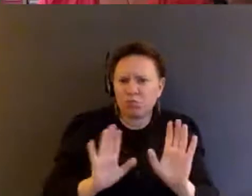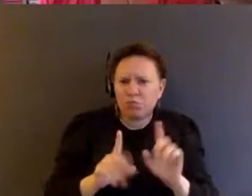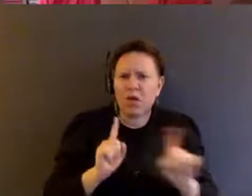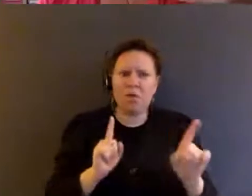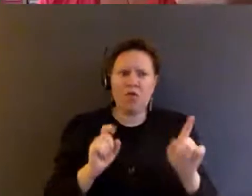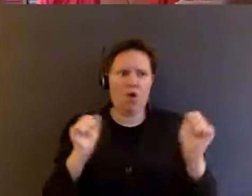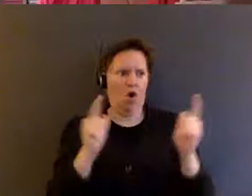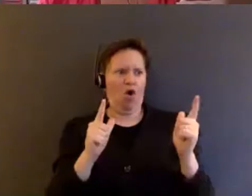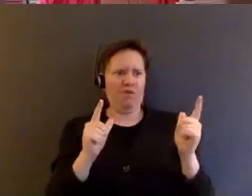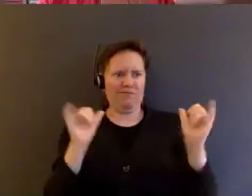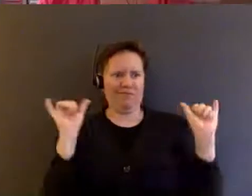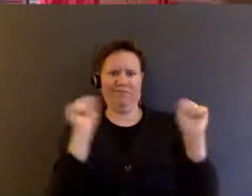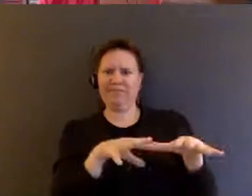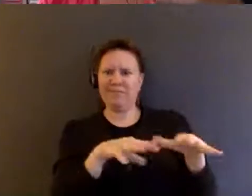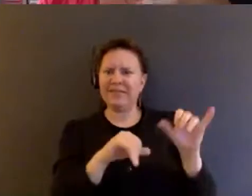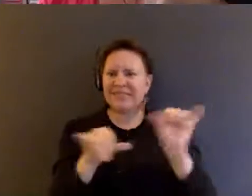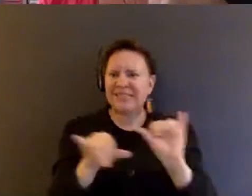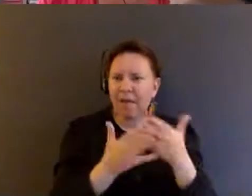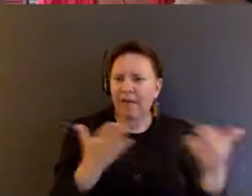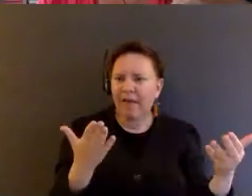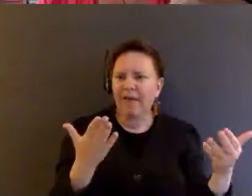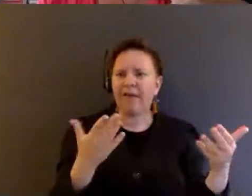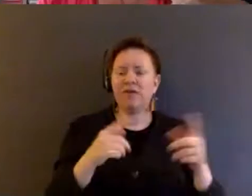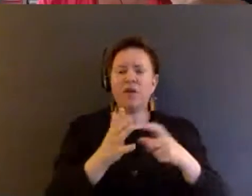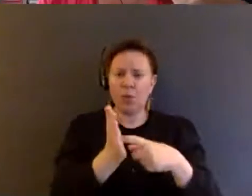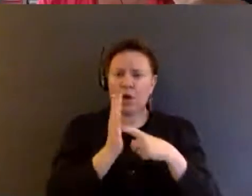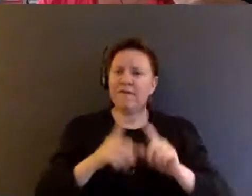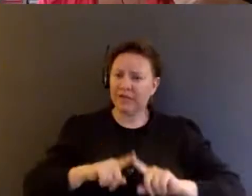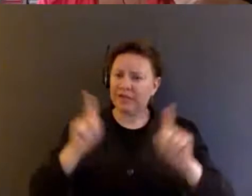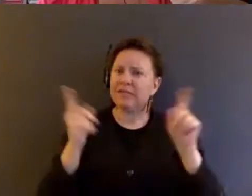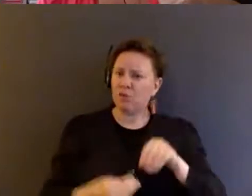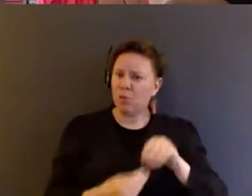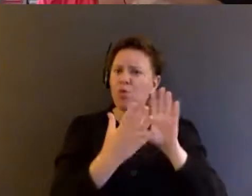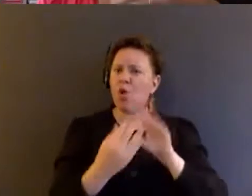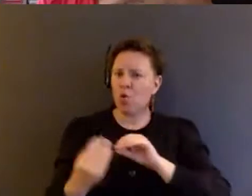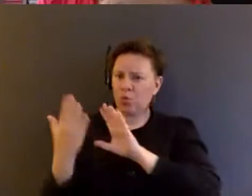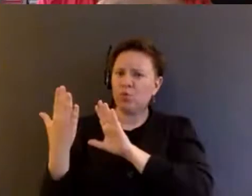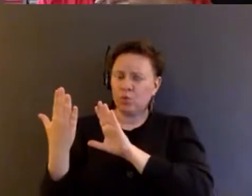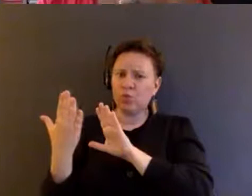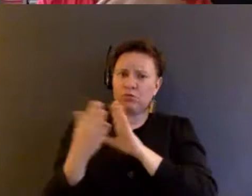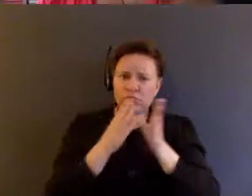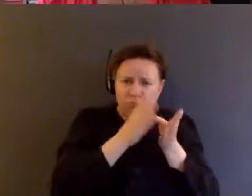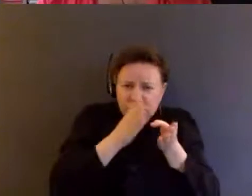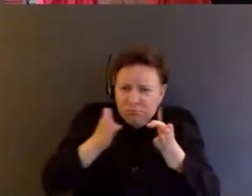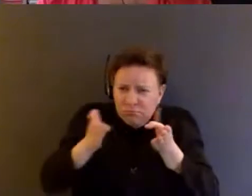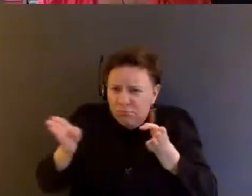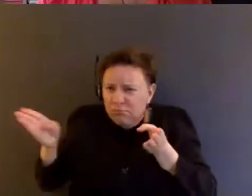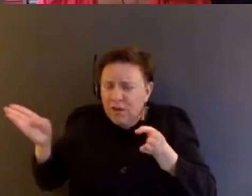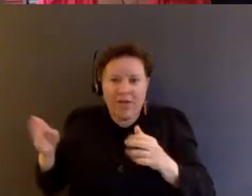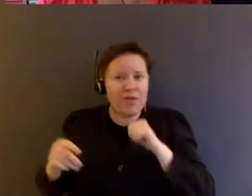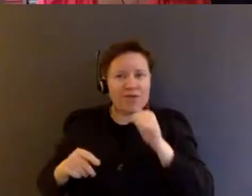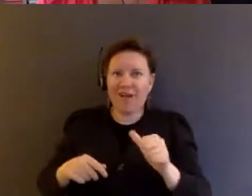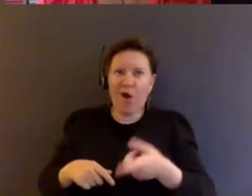So these will require very different approaches. So there wouldn't be kind of one